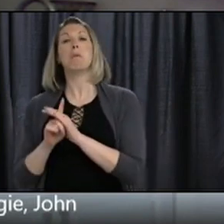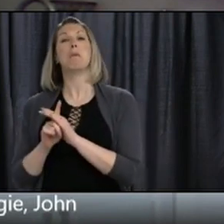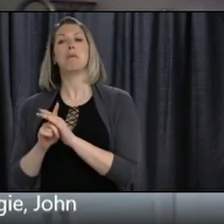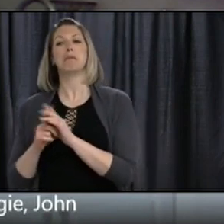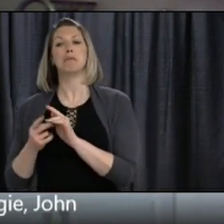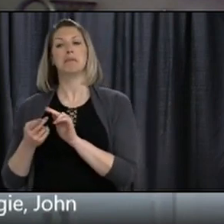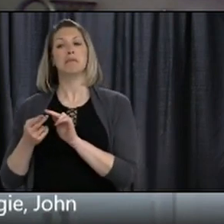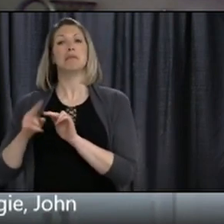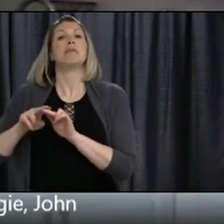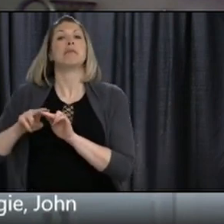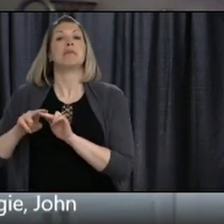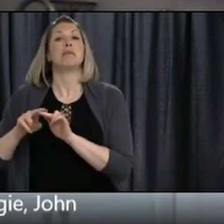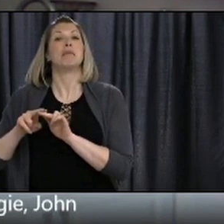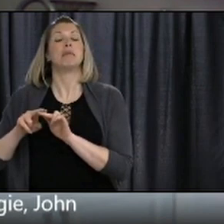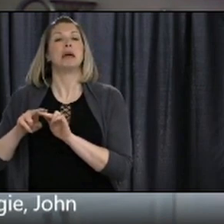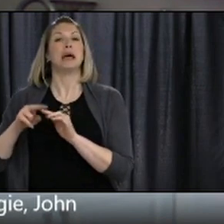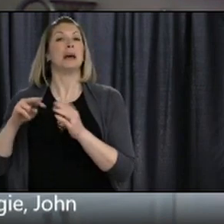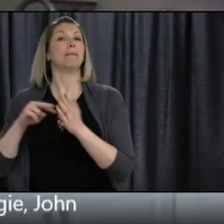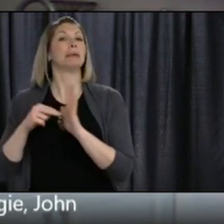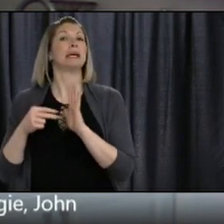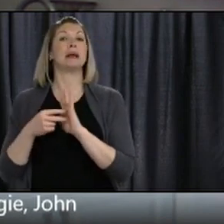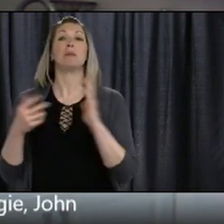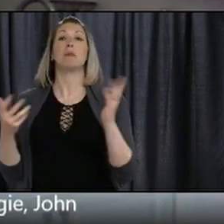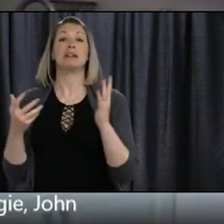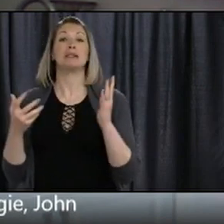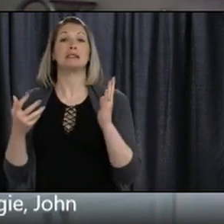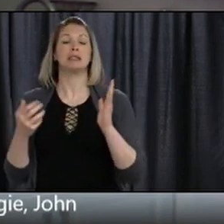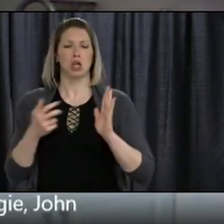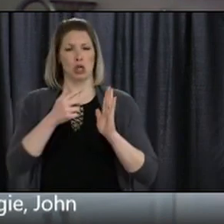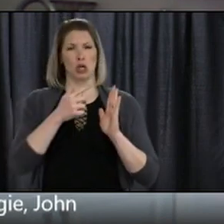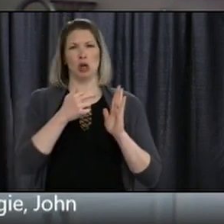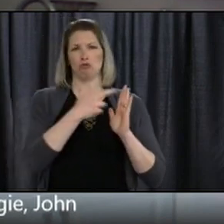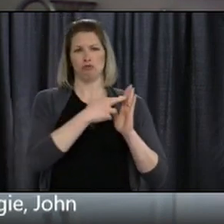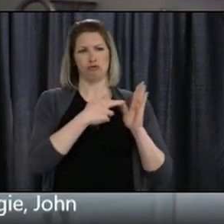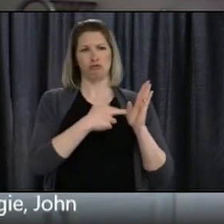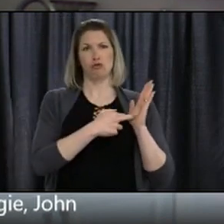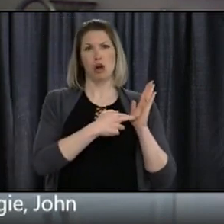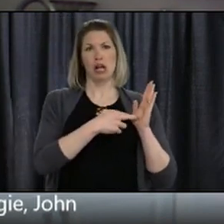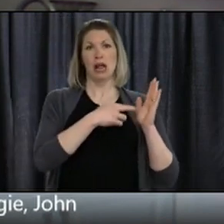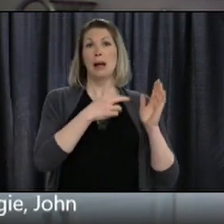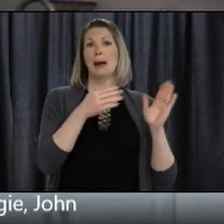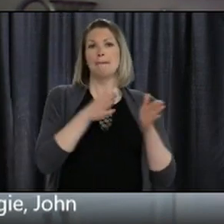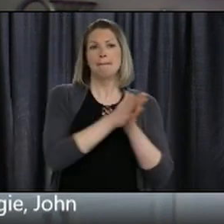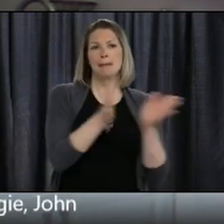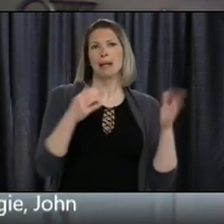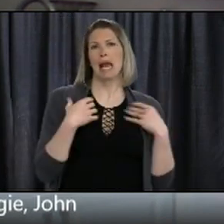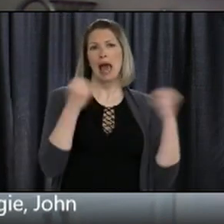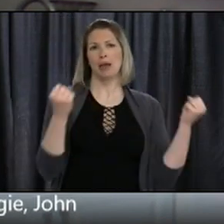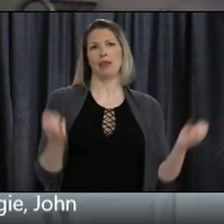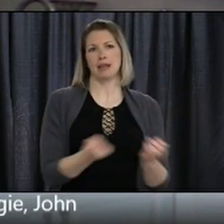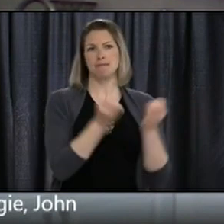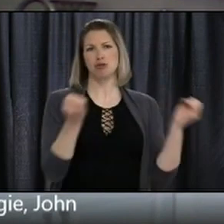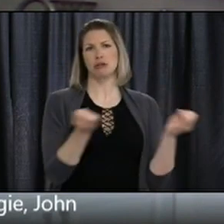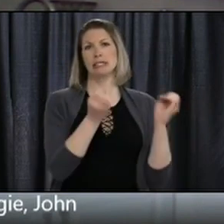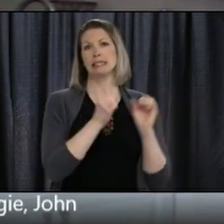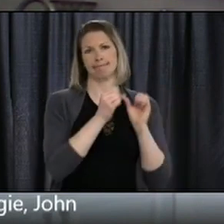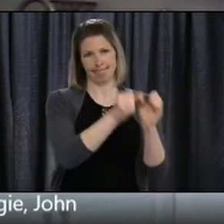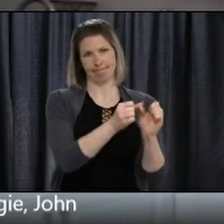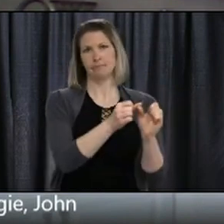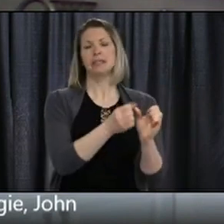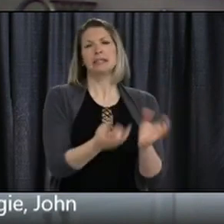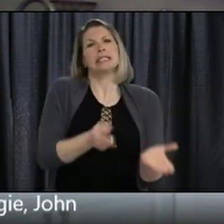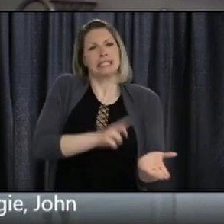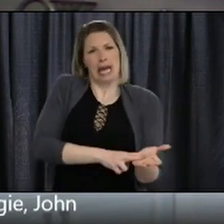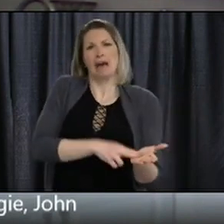signed another order continuing the public health state of emergency as required under the Act.